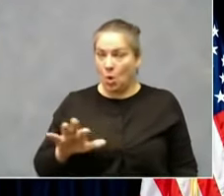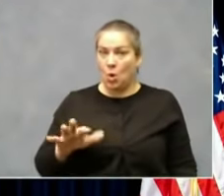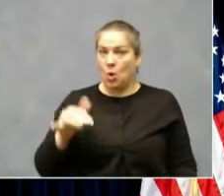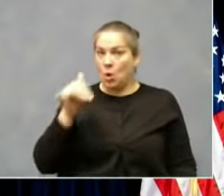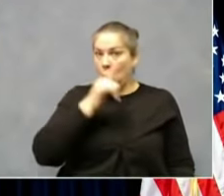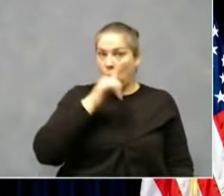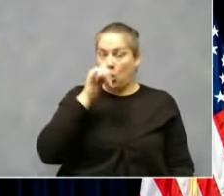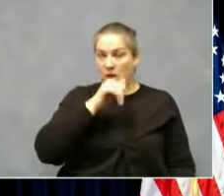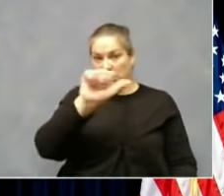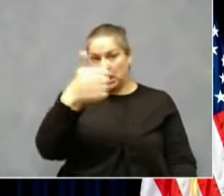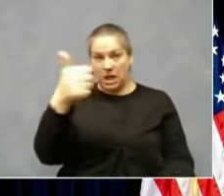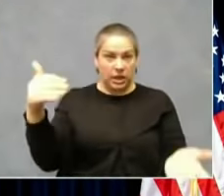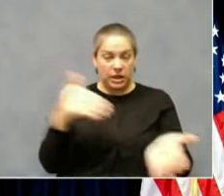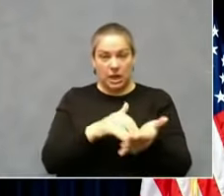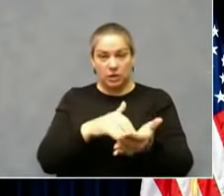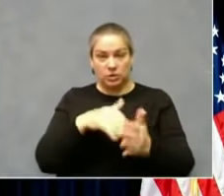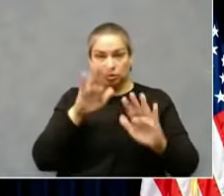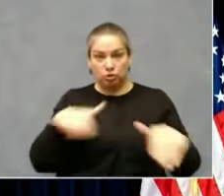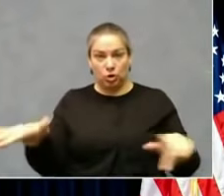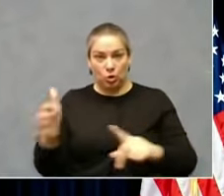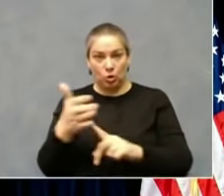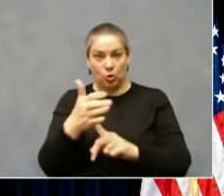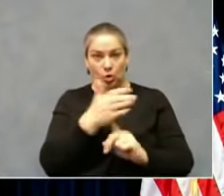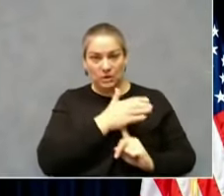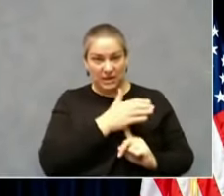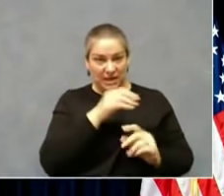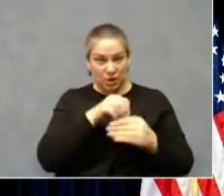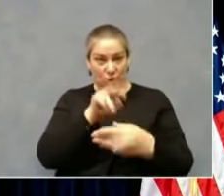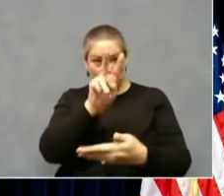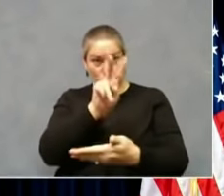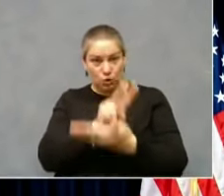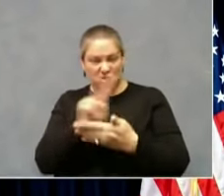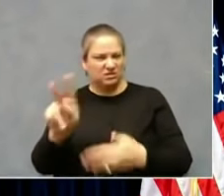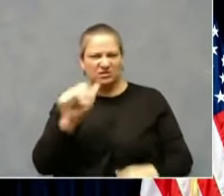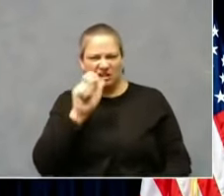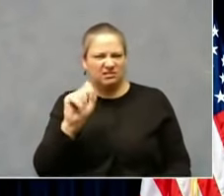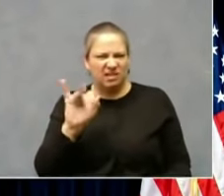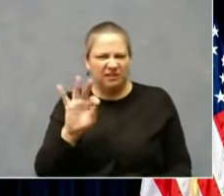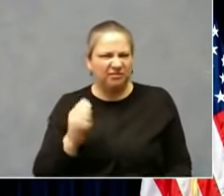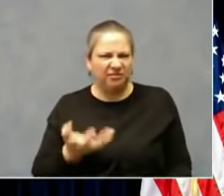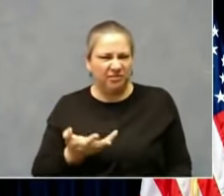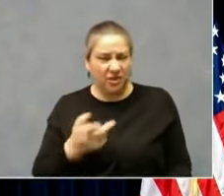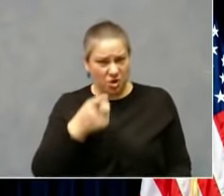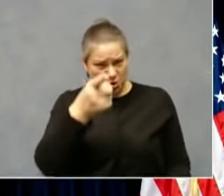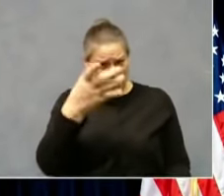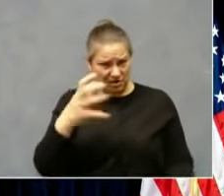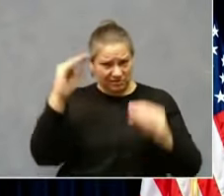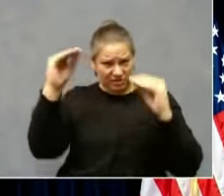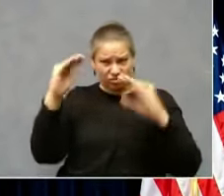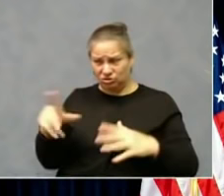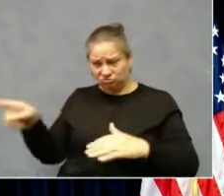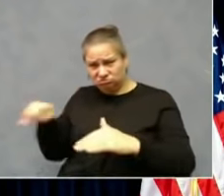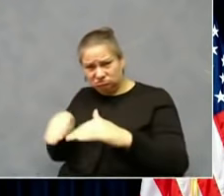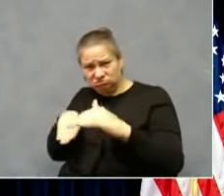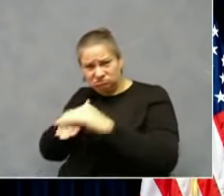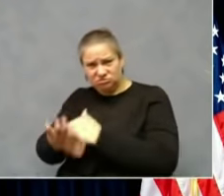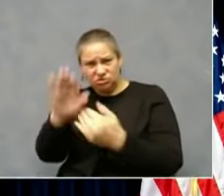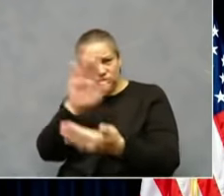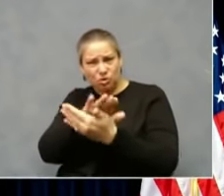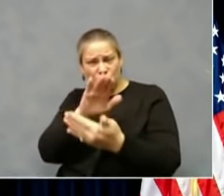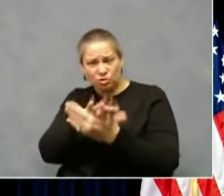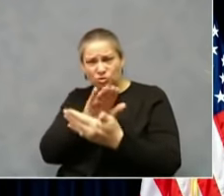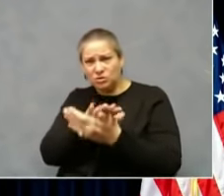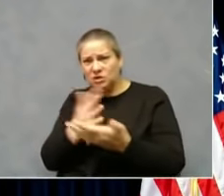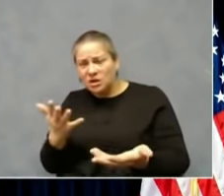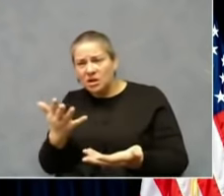quarantined. It is not safe. And you're asking teachers to go into that environment at a time when their likelihood for COVID.